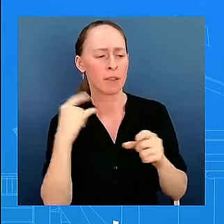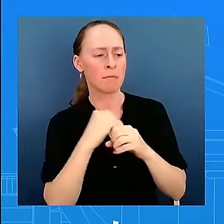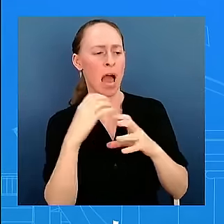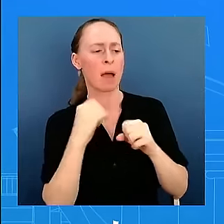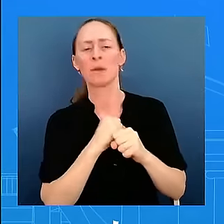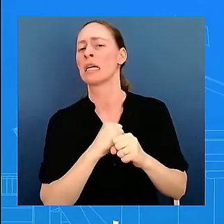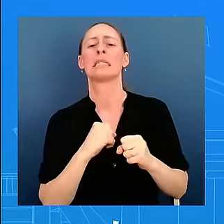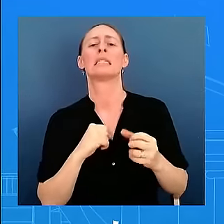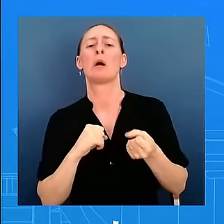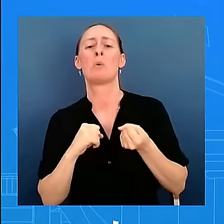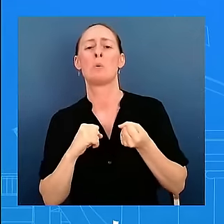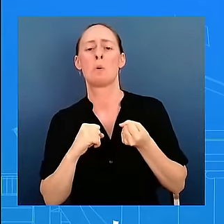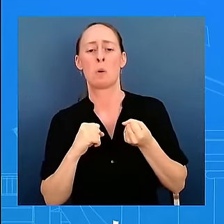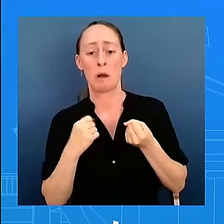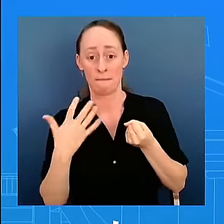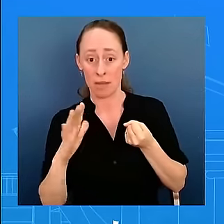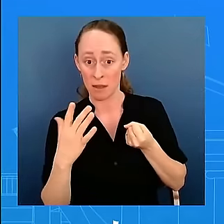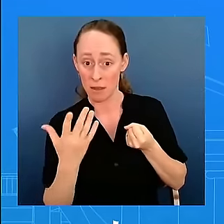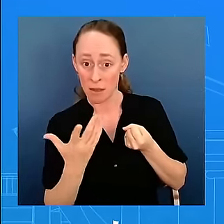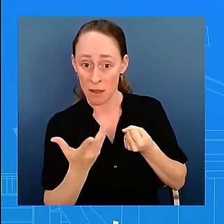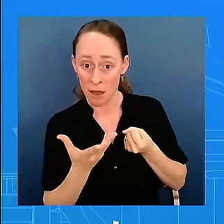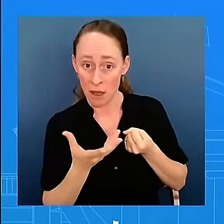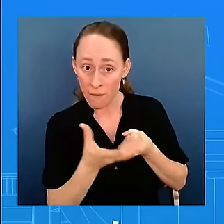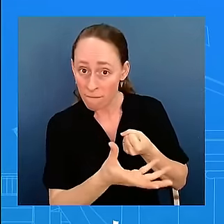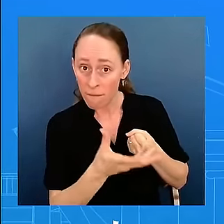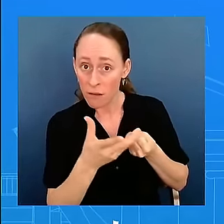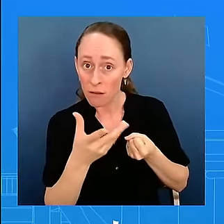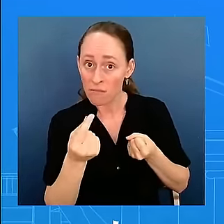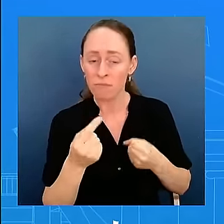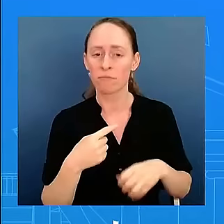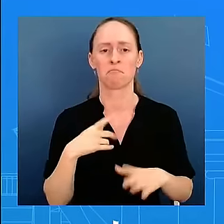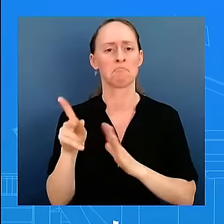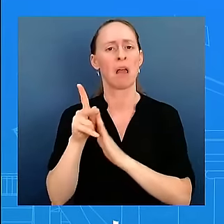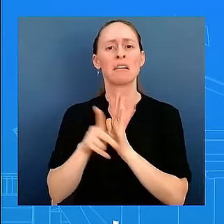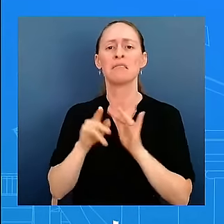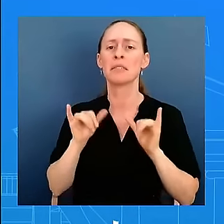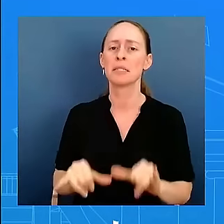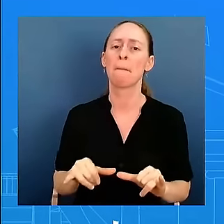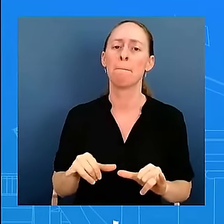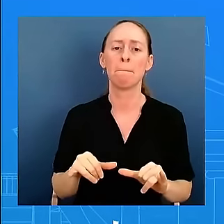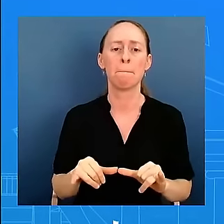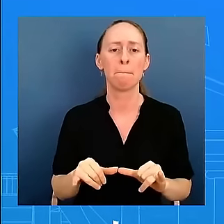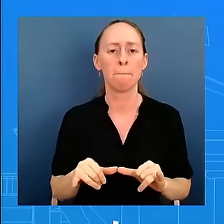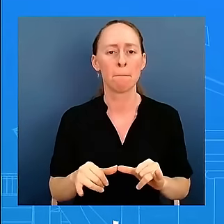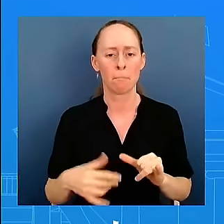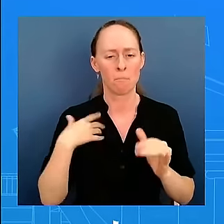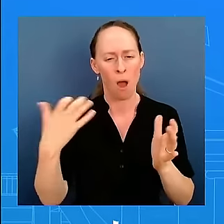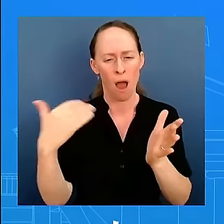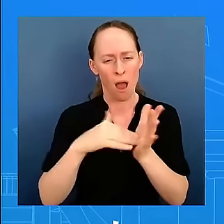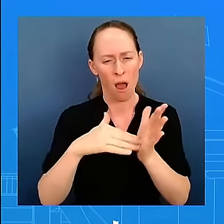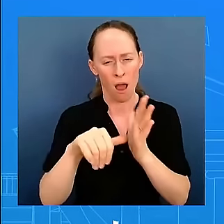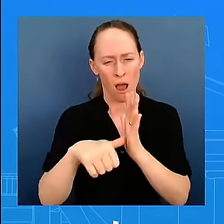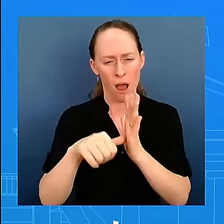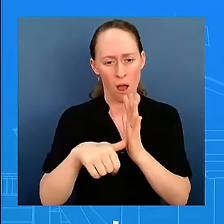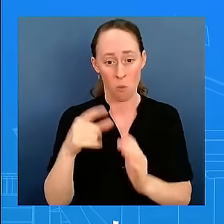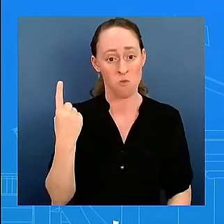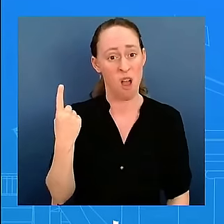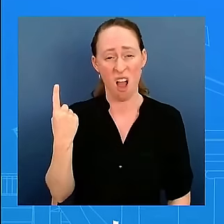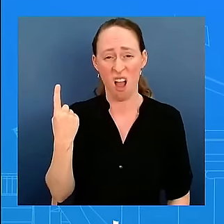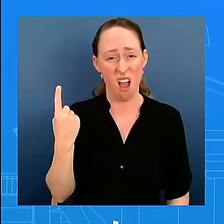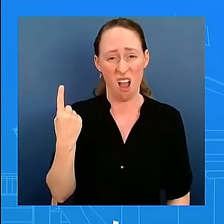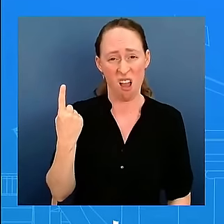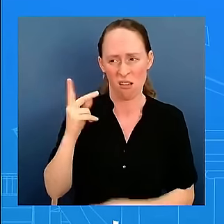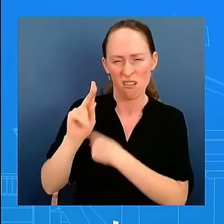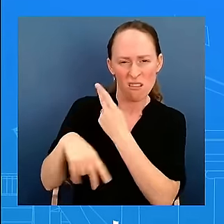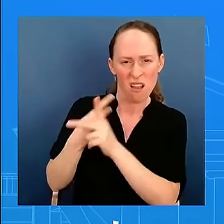add that that is the only shipment of the only type of weaponry that has been held up. All the